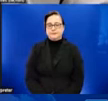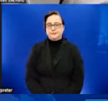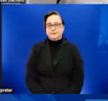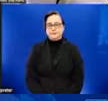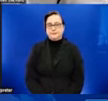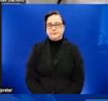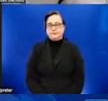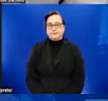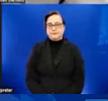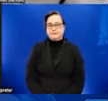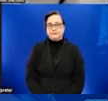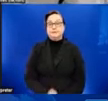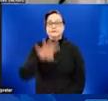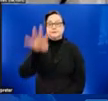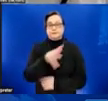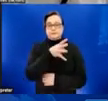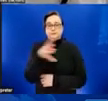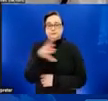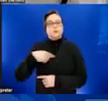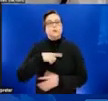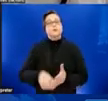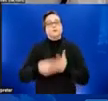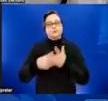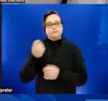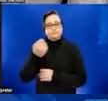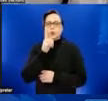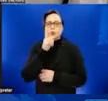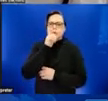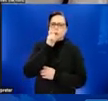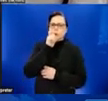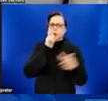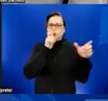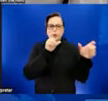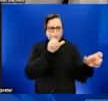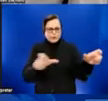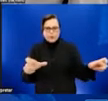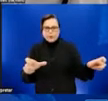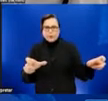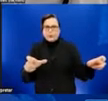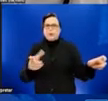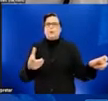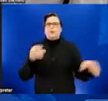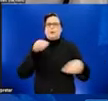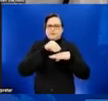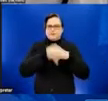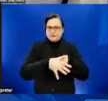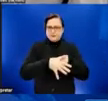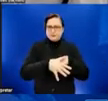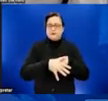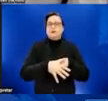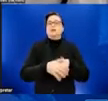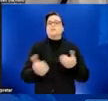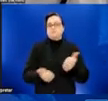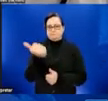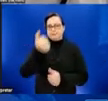So in this graph, we begin to understand who in the US are being disproportionately affected, notably men. The